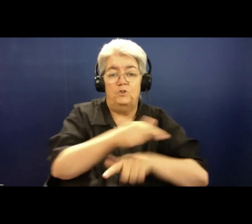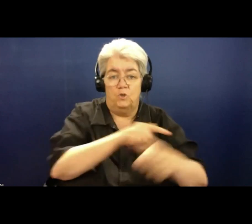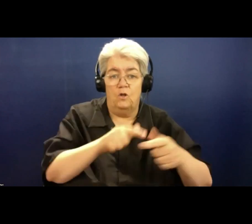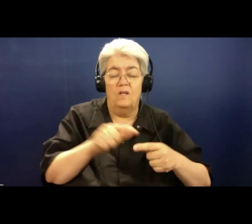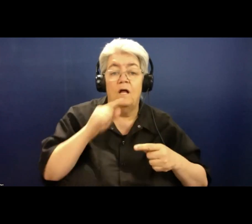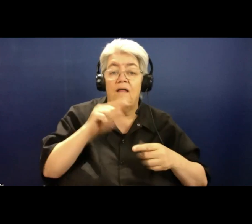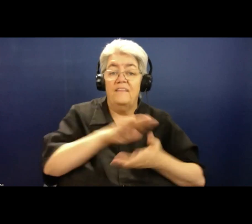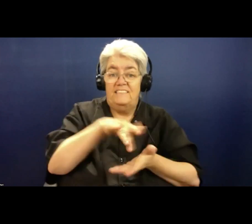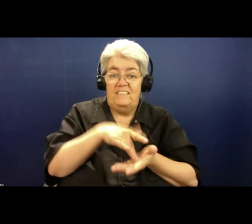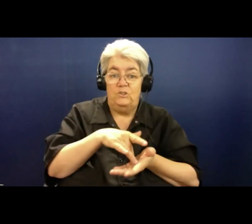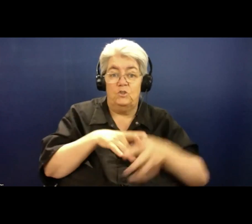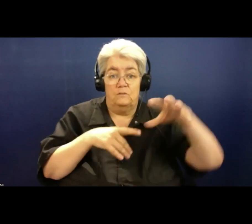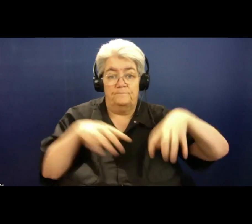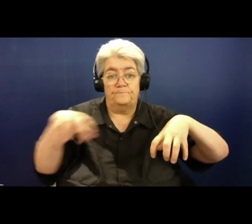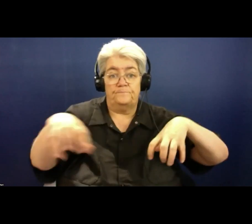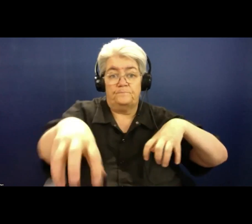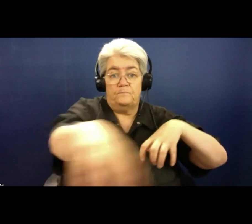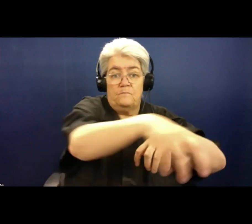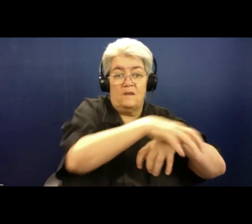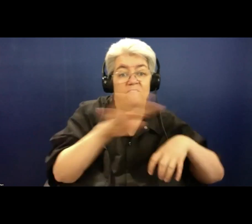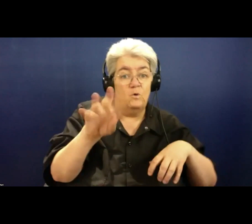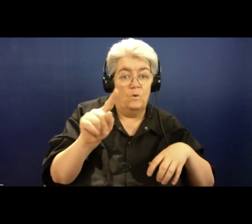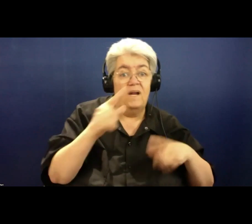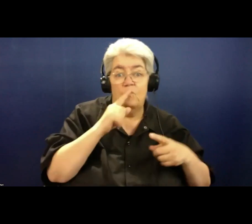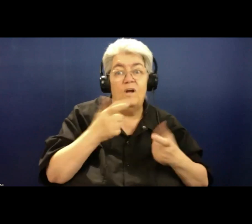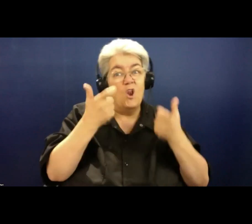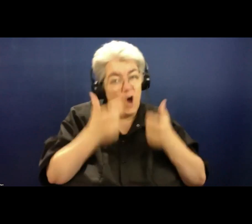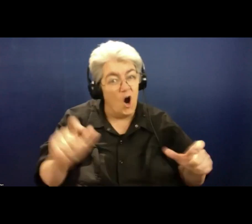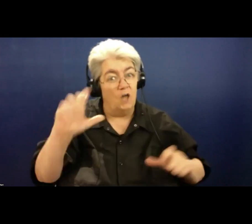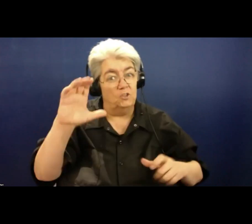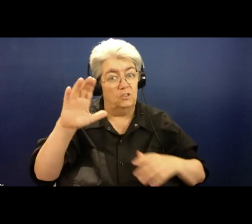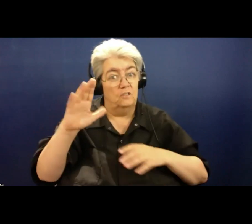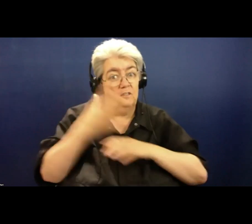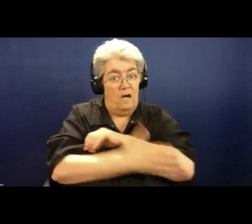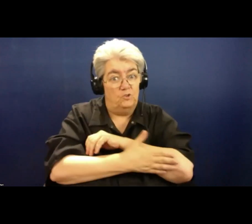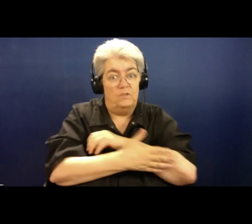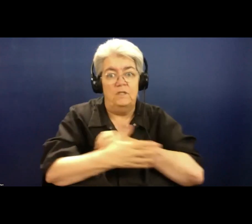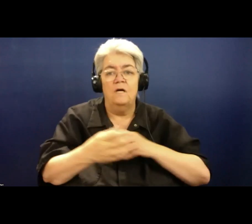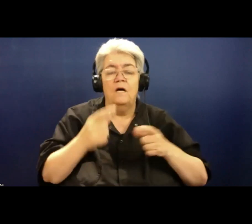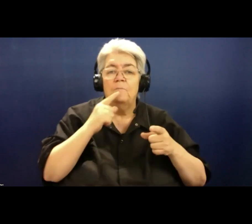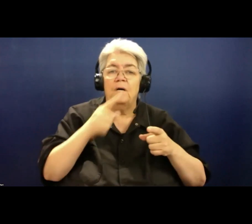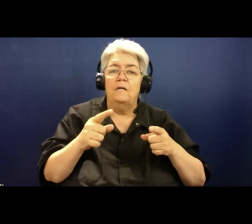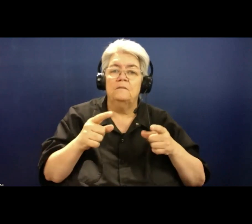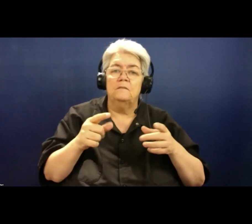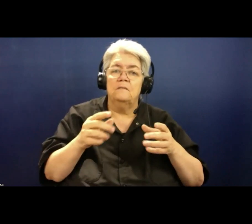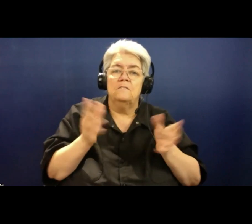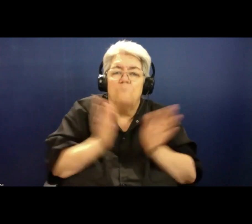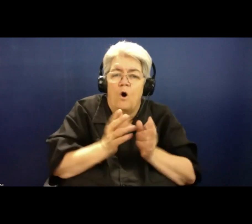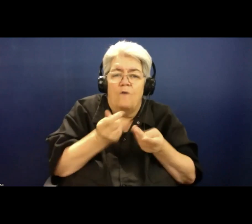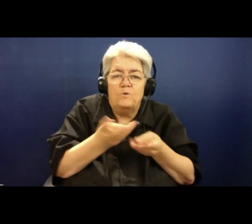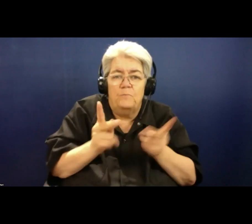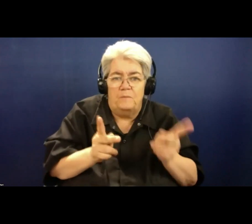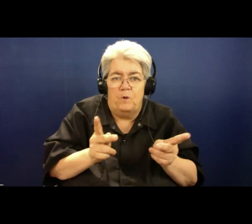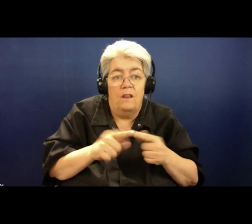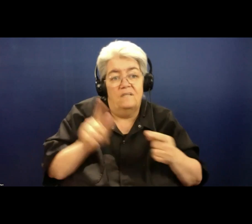Australia. Australia is a very large country with a very small population because we're so arid in the middle. And it's a country of